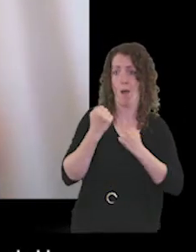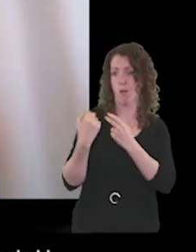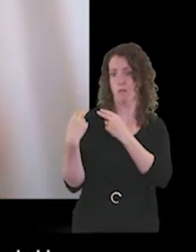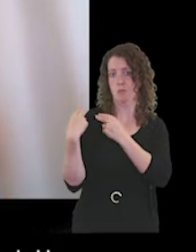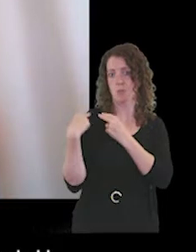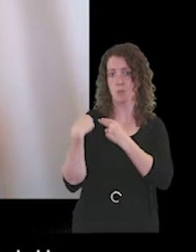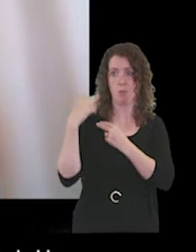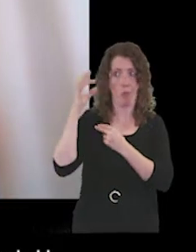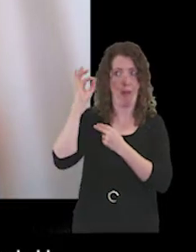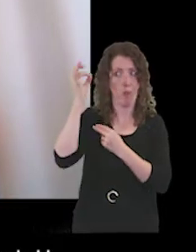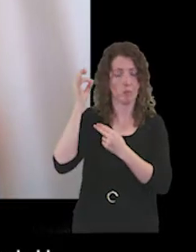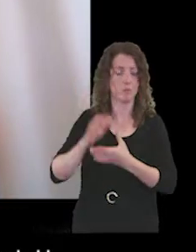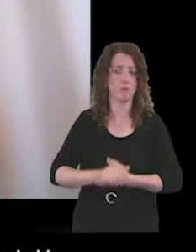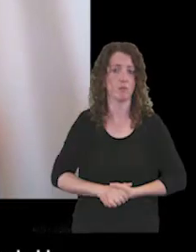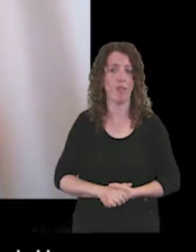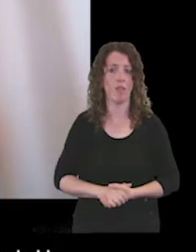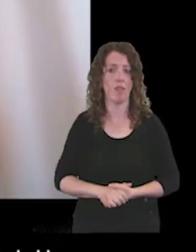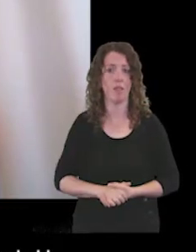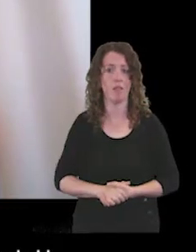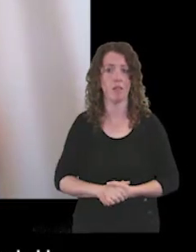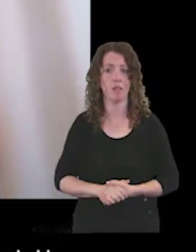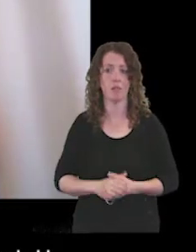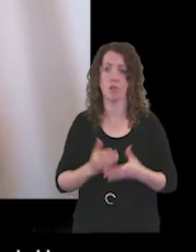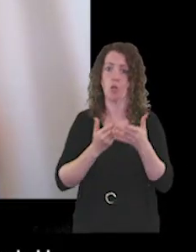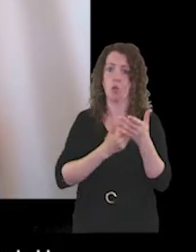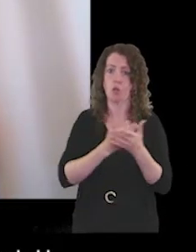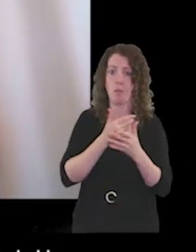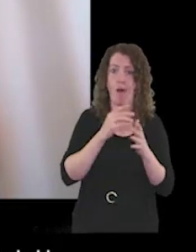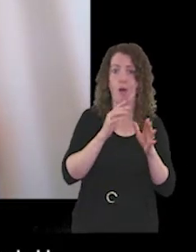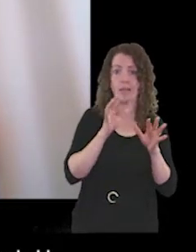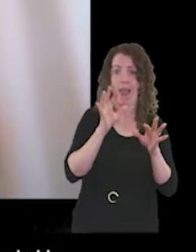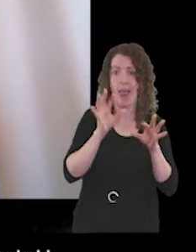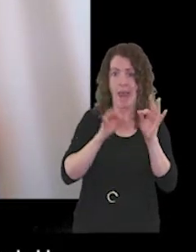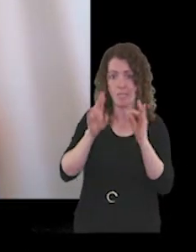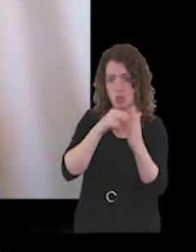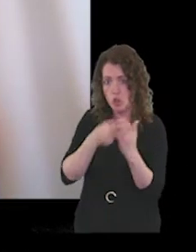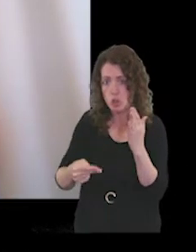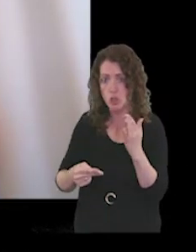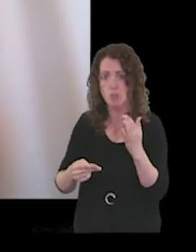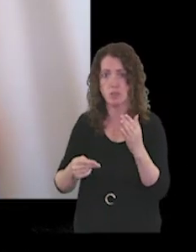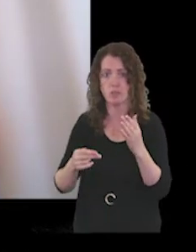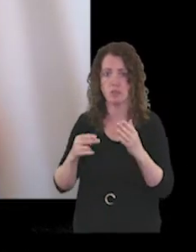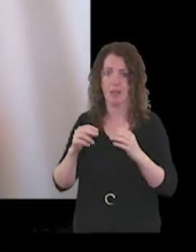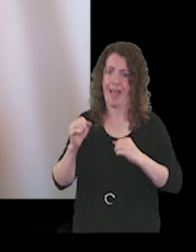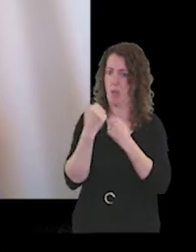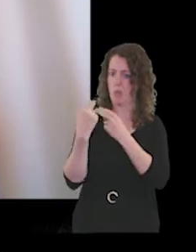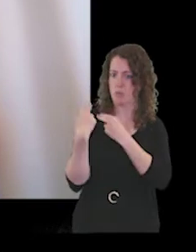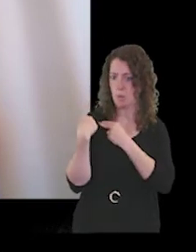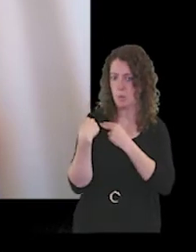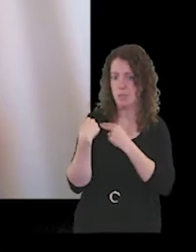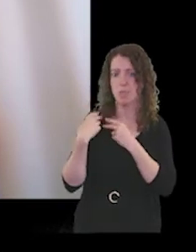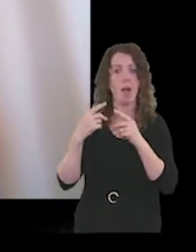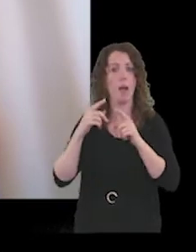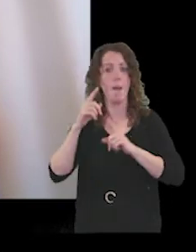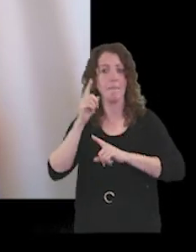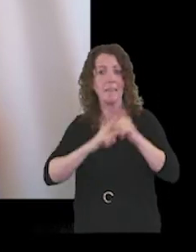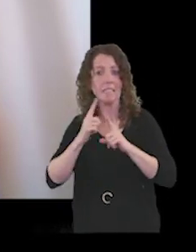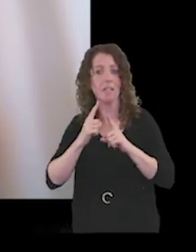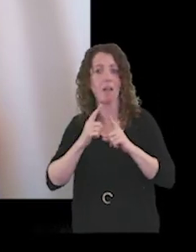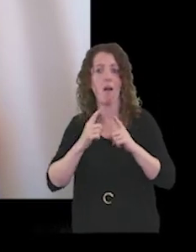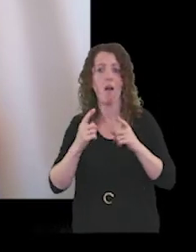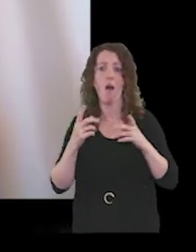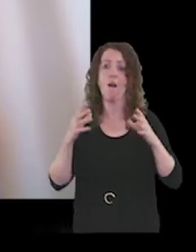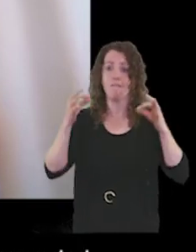It references the elections held and activities undertaken by Governors, including meetings both formal and informal.